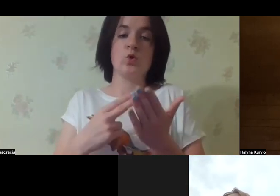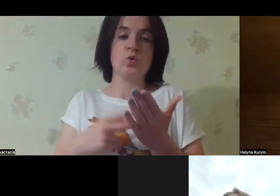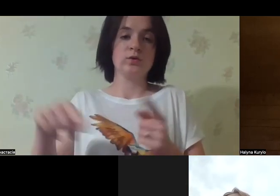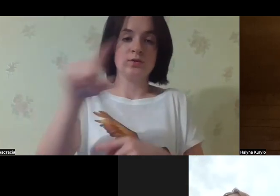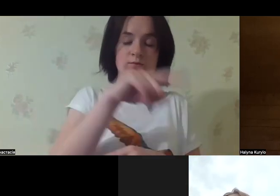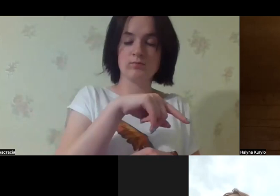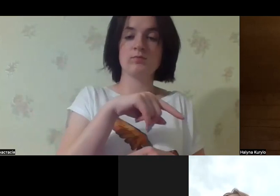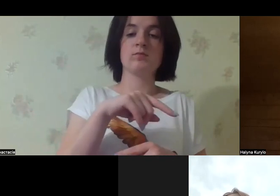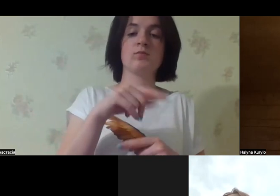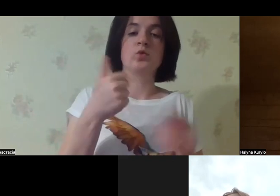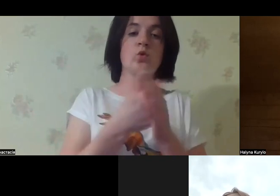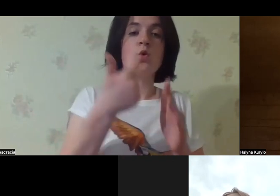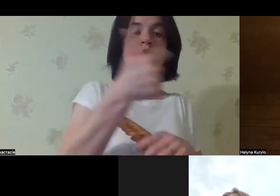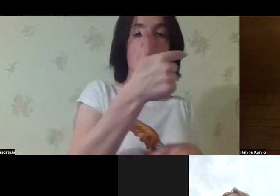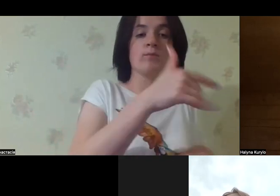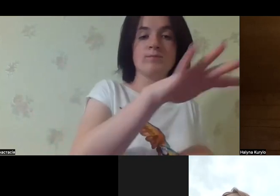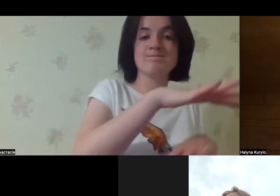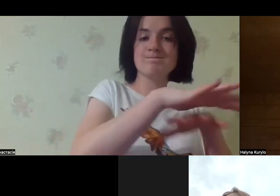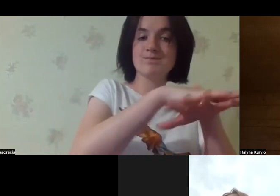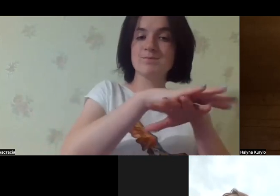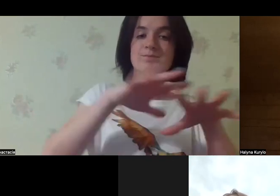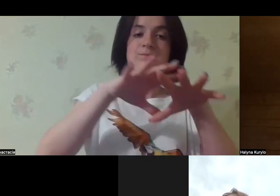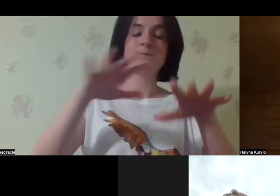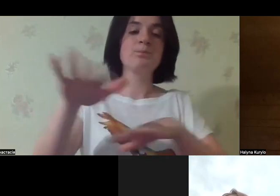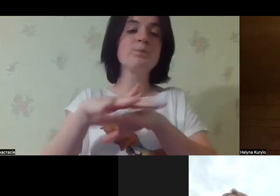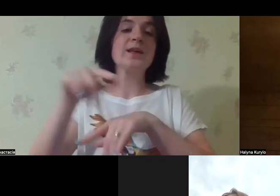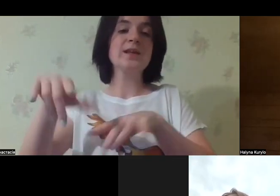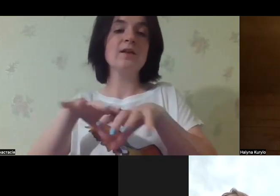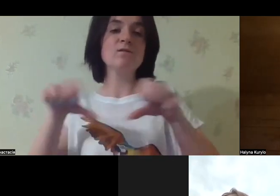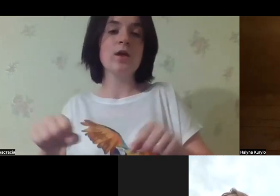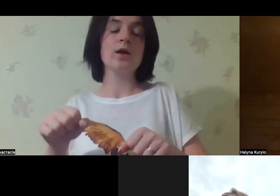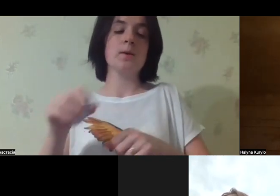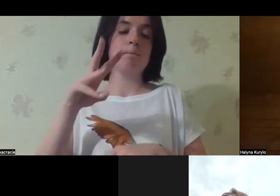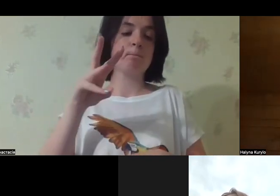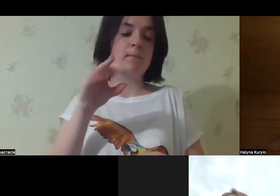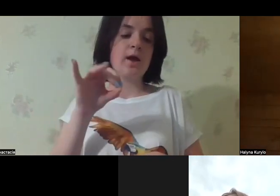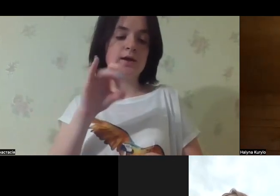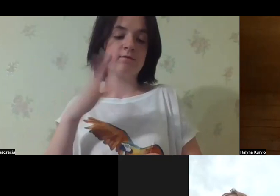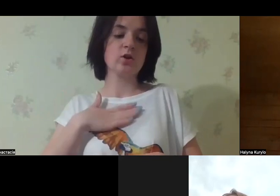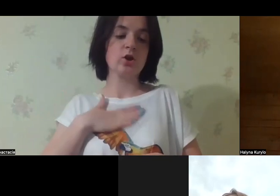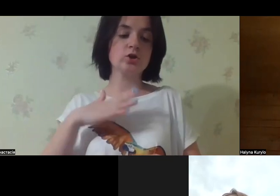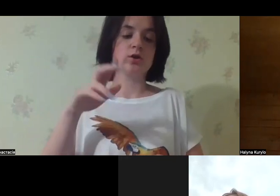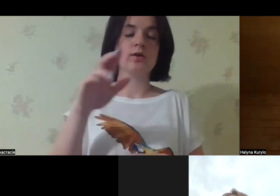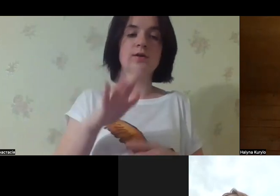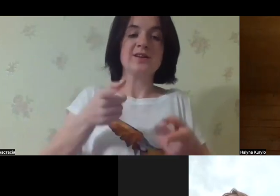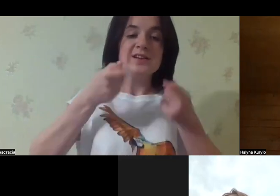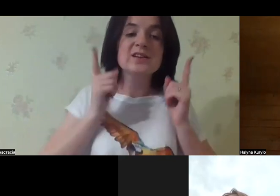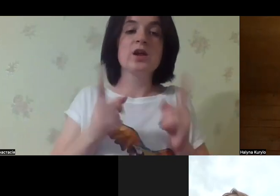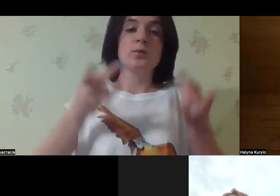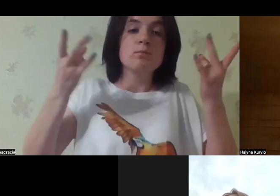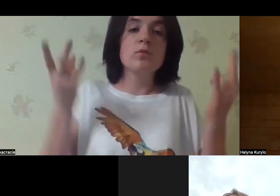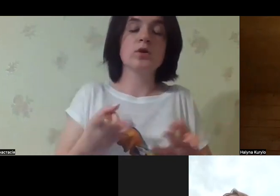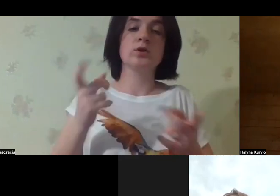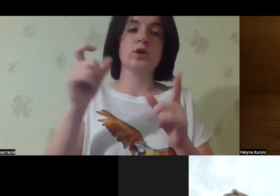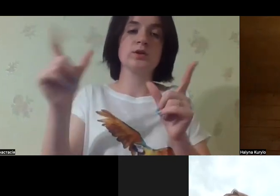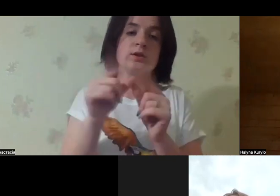use our case and model to deliver this information on the community level to the